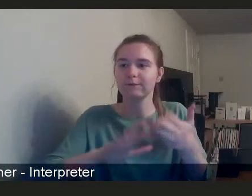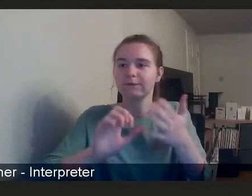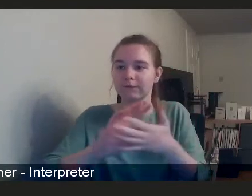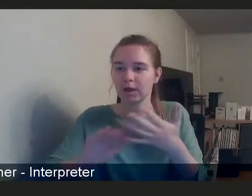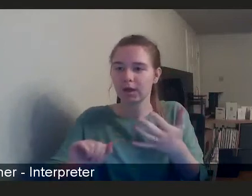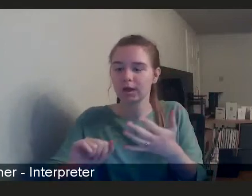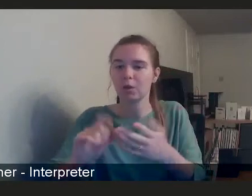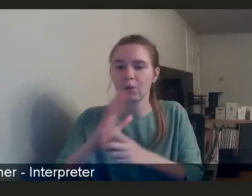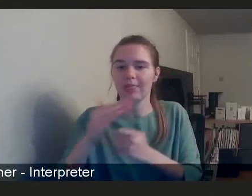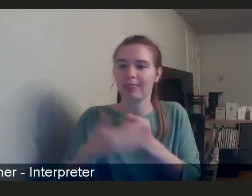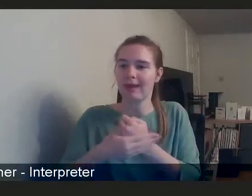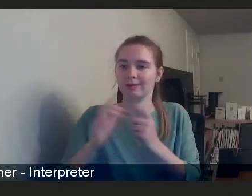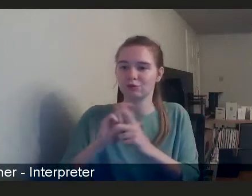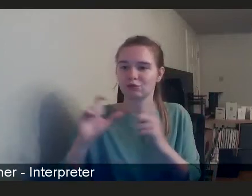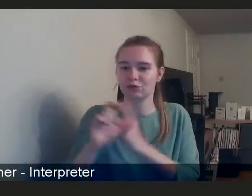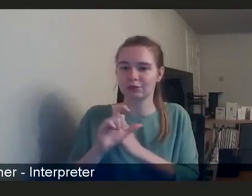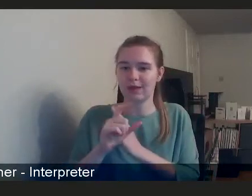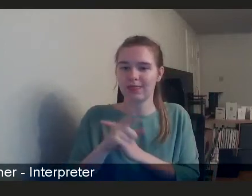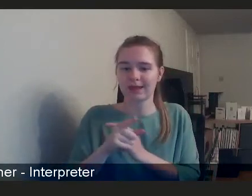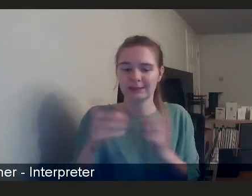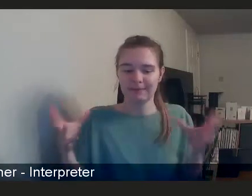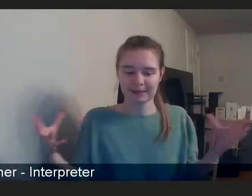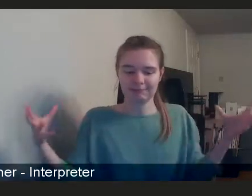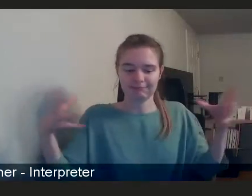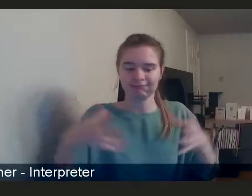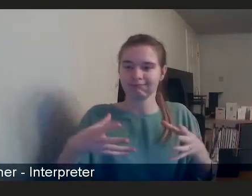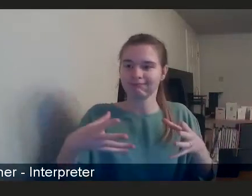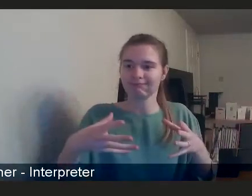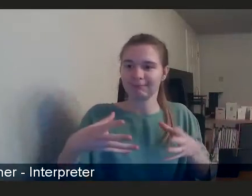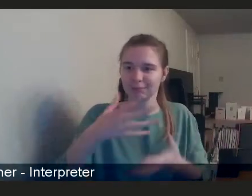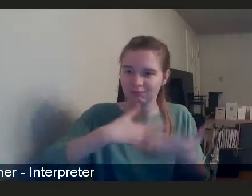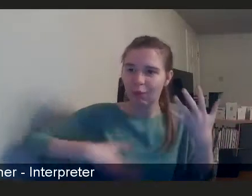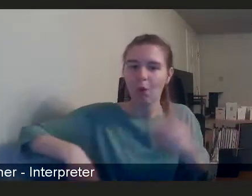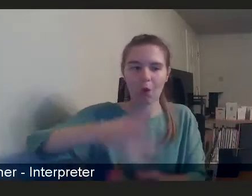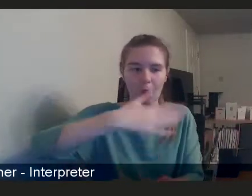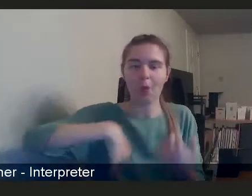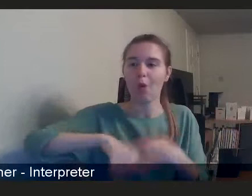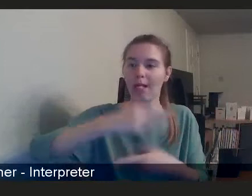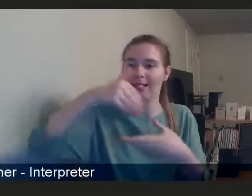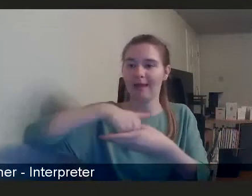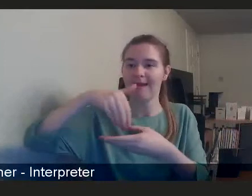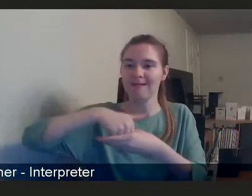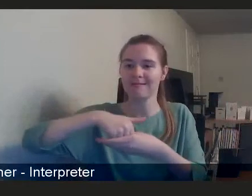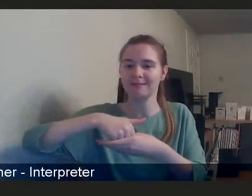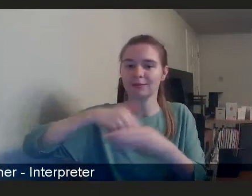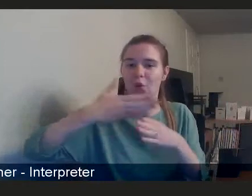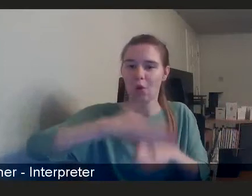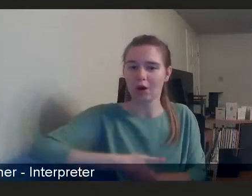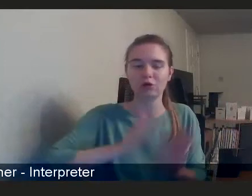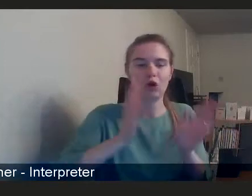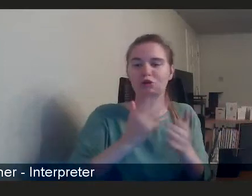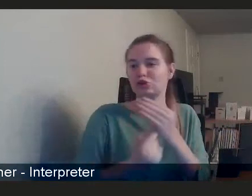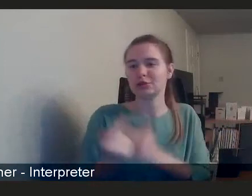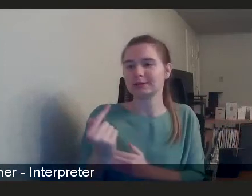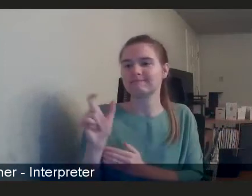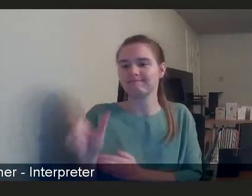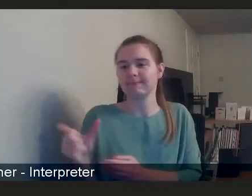minority ethnic communities, that's got to be a collective effort with all of all of us on board and certainly not not not not